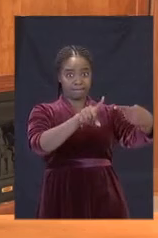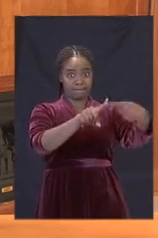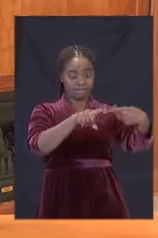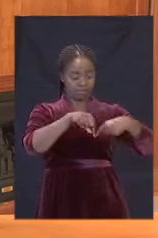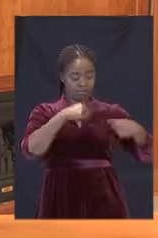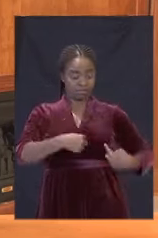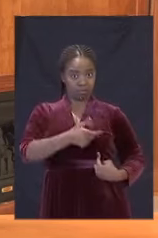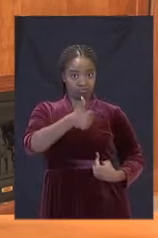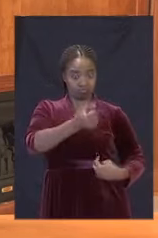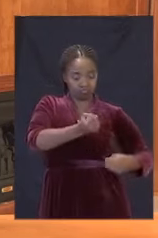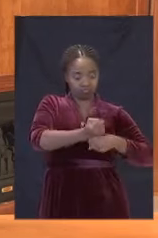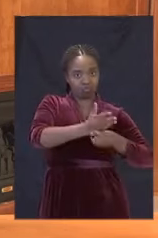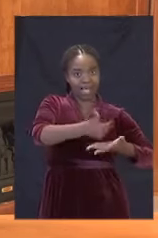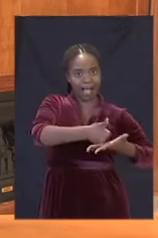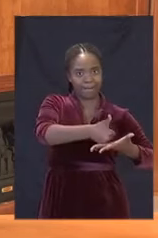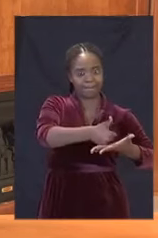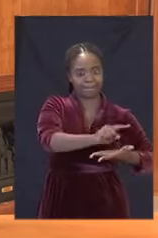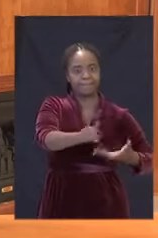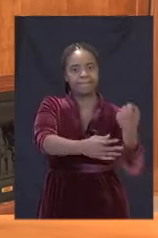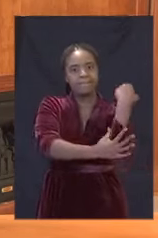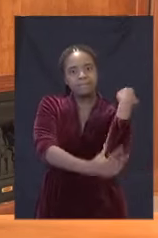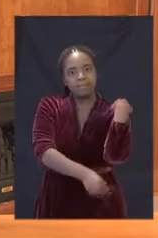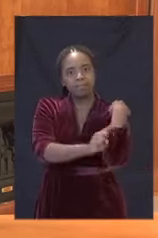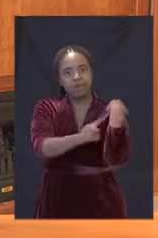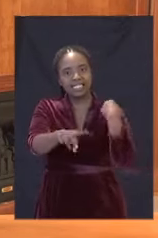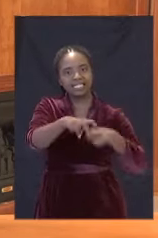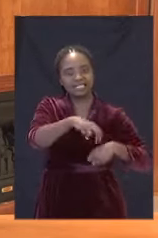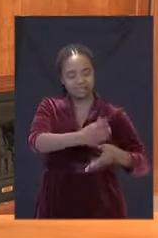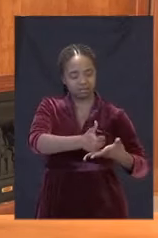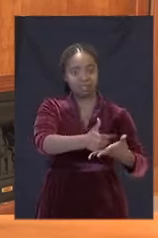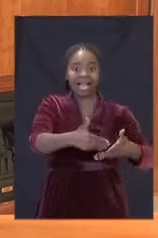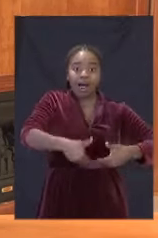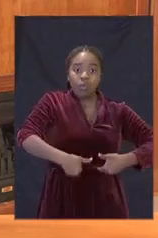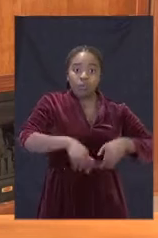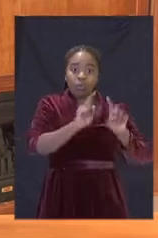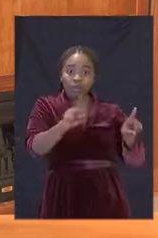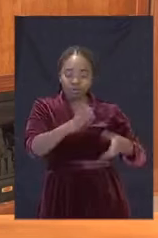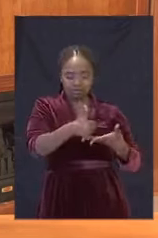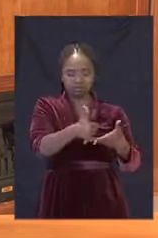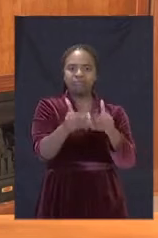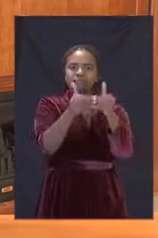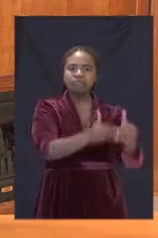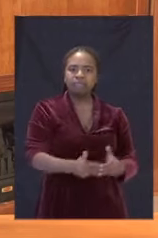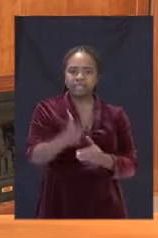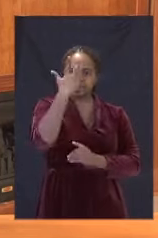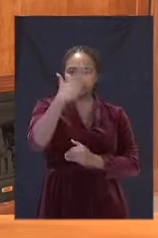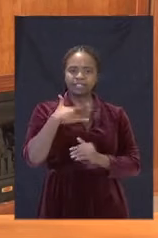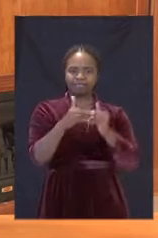works, of helping the needy, of feeding the hungry and caring for the sick.